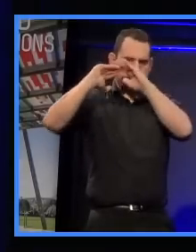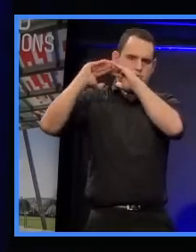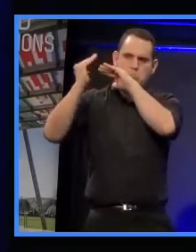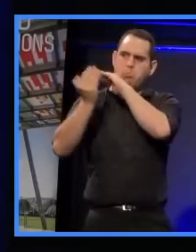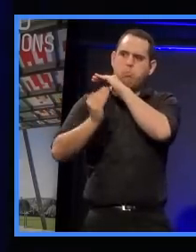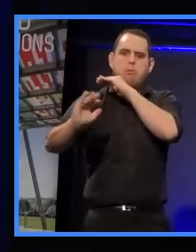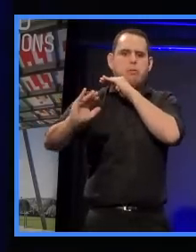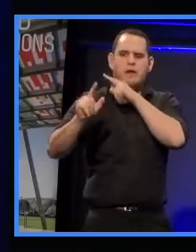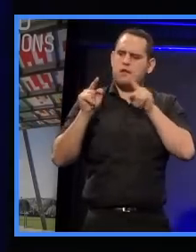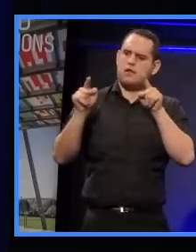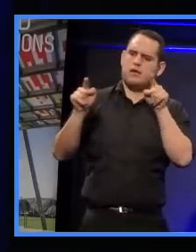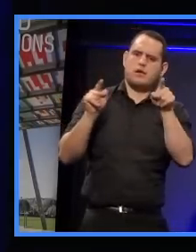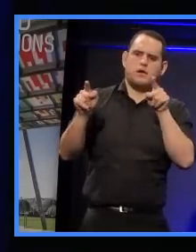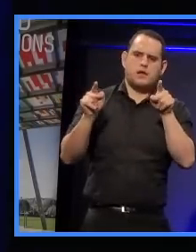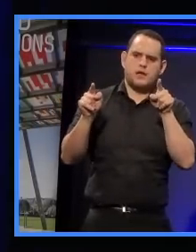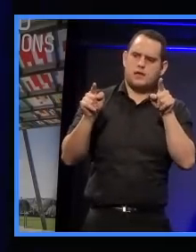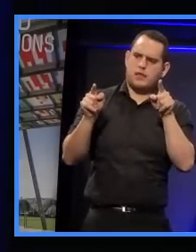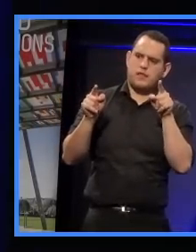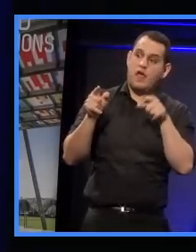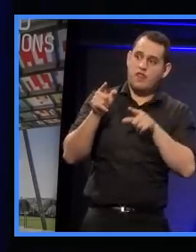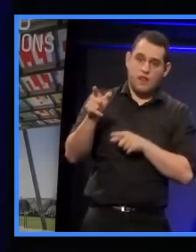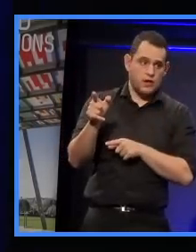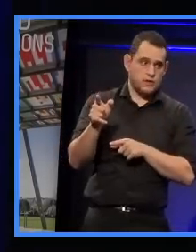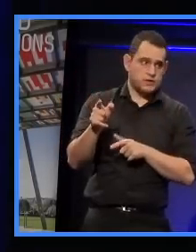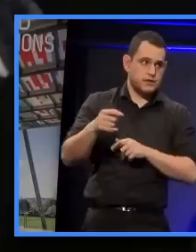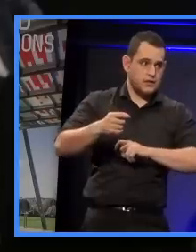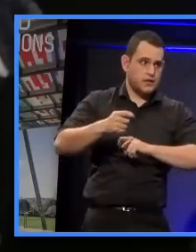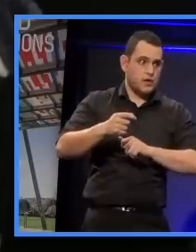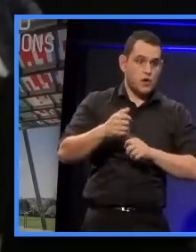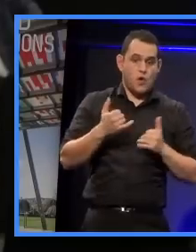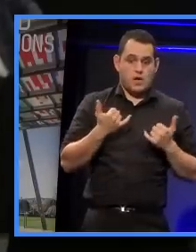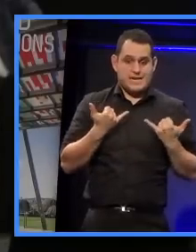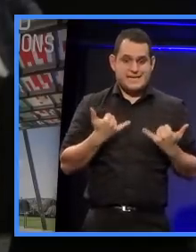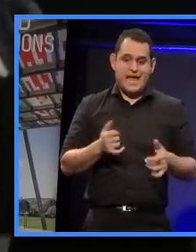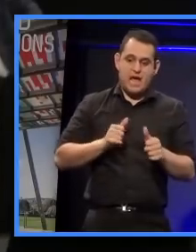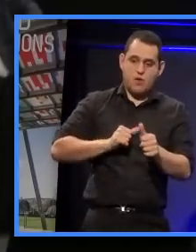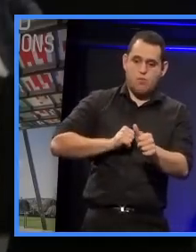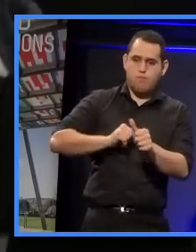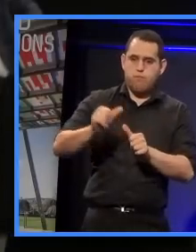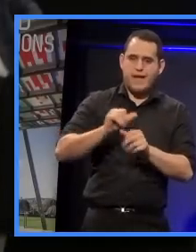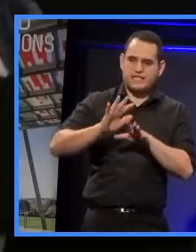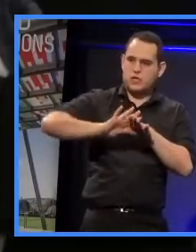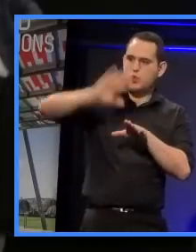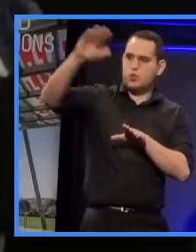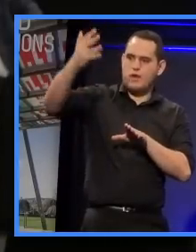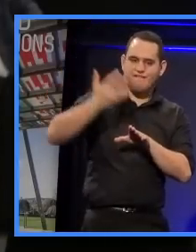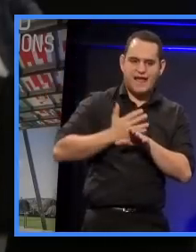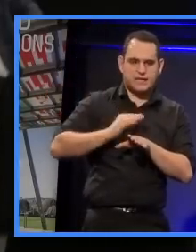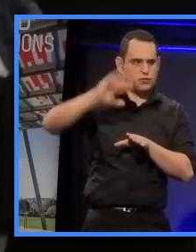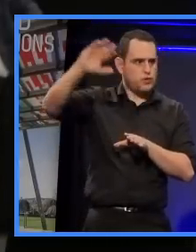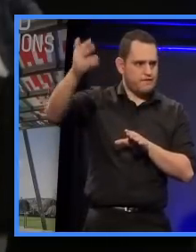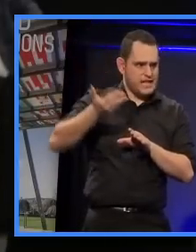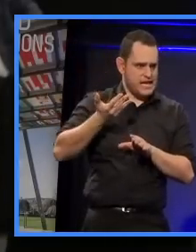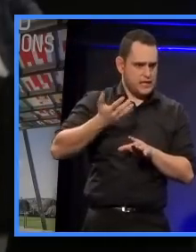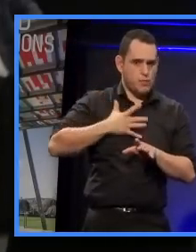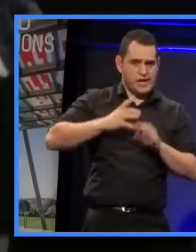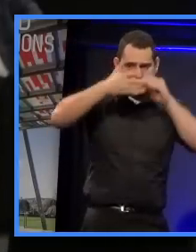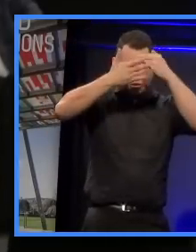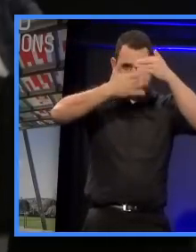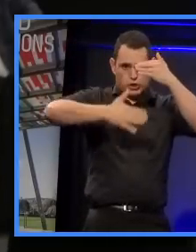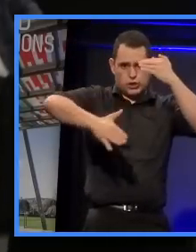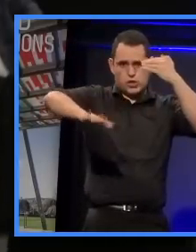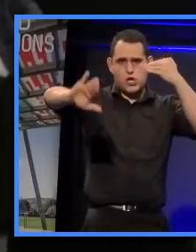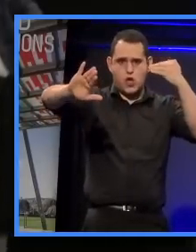Philharmoni. Does it perform better in flat surfaces given the nature of the concave